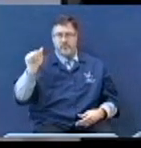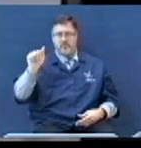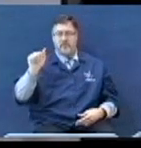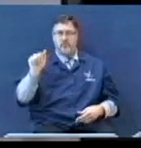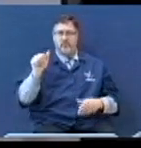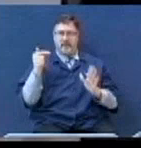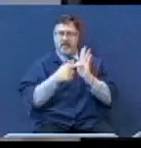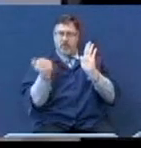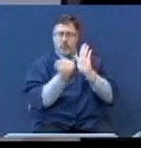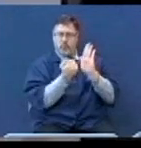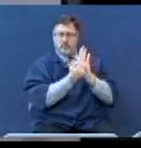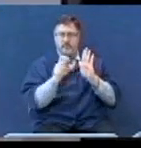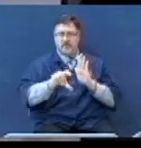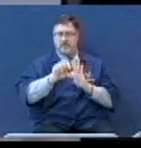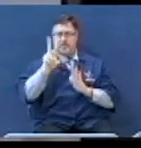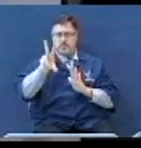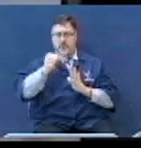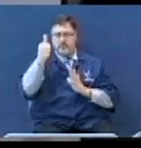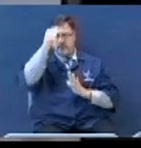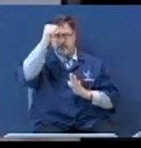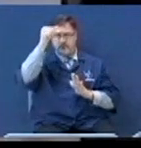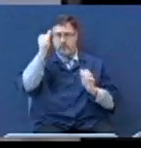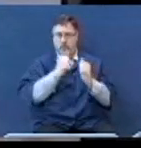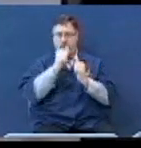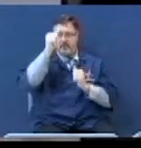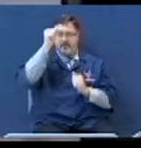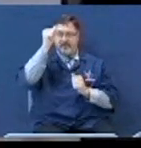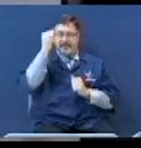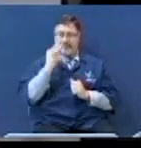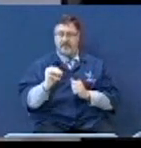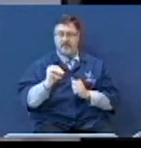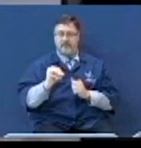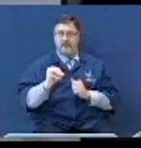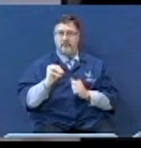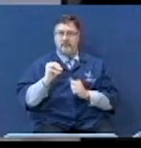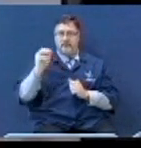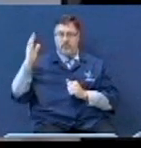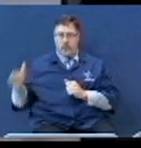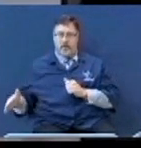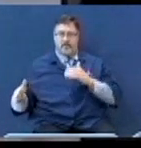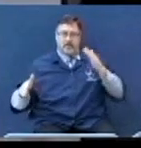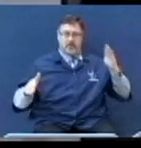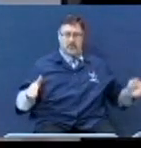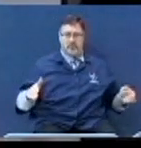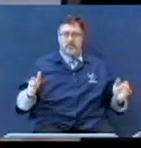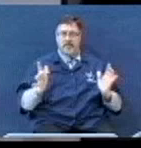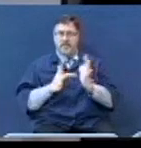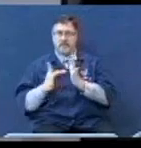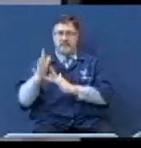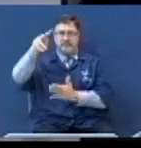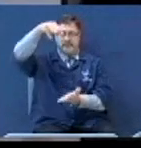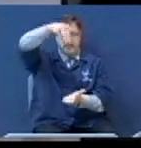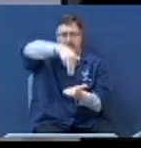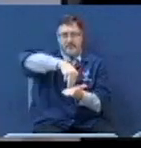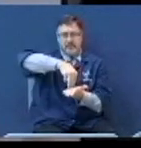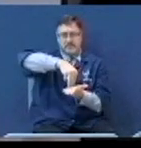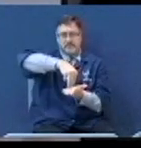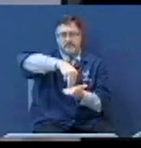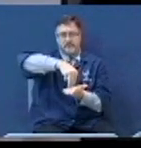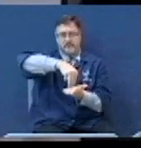and two others with him either on either side one and Jesus in the midst